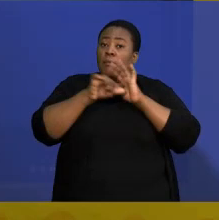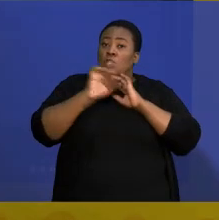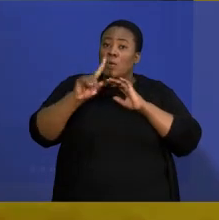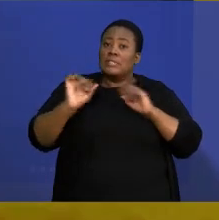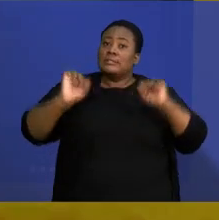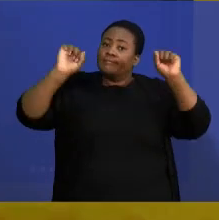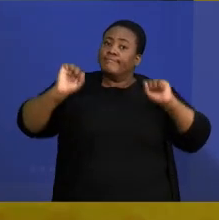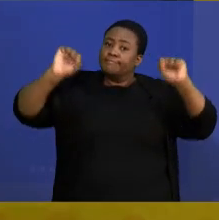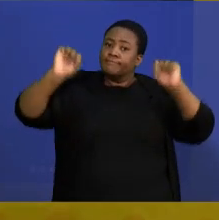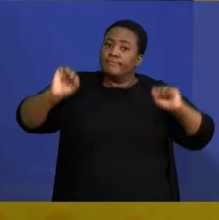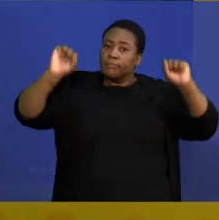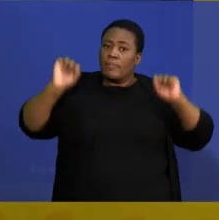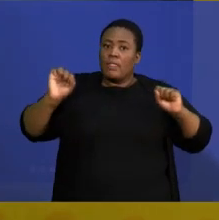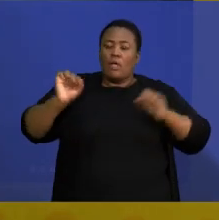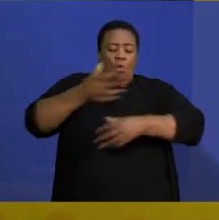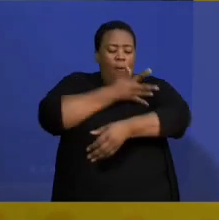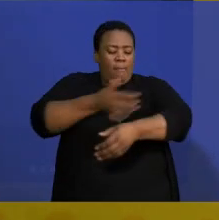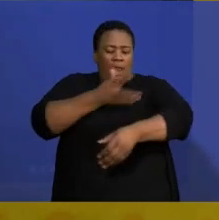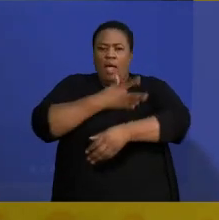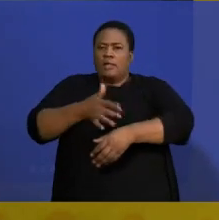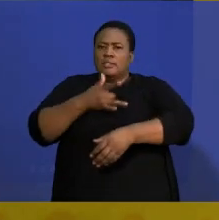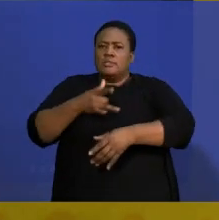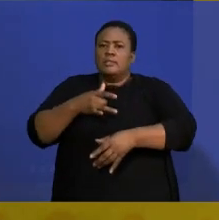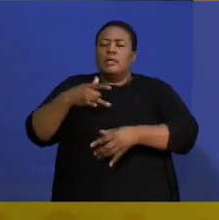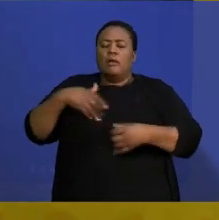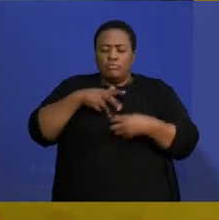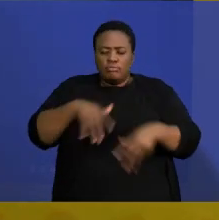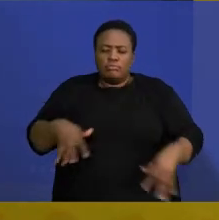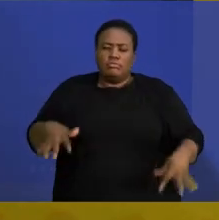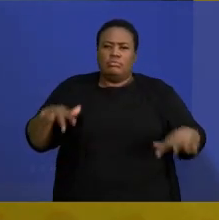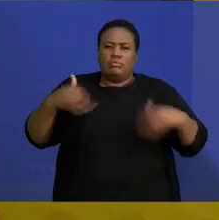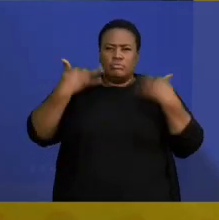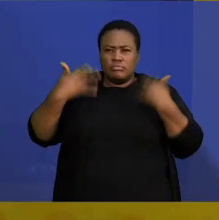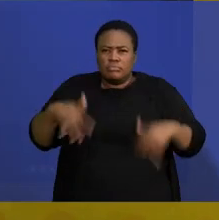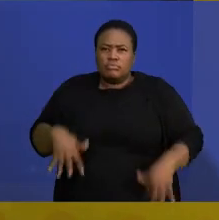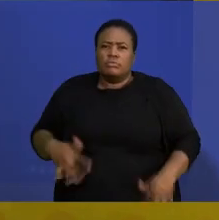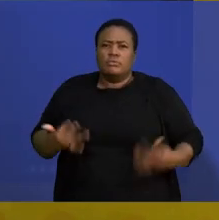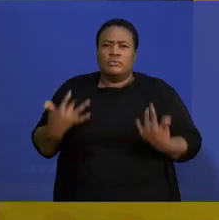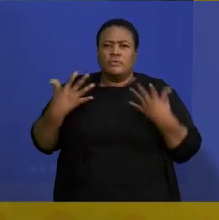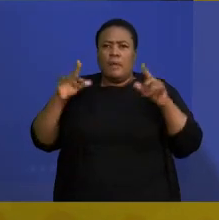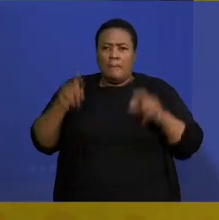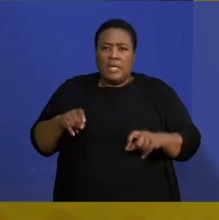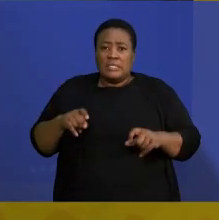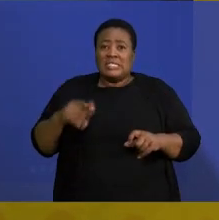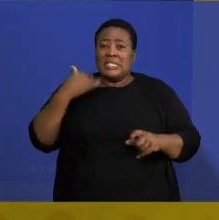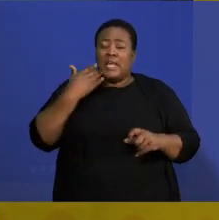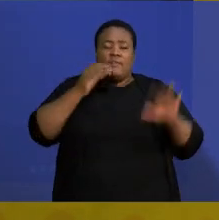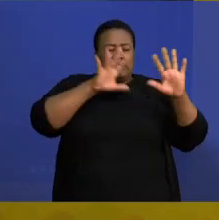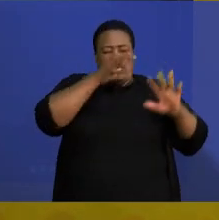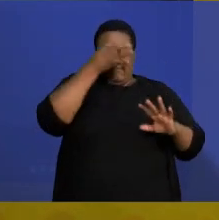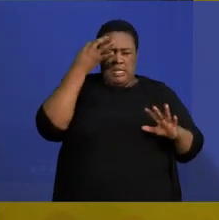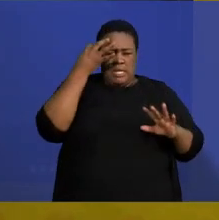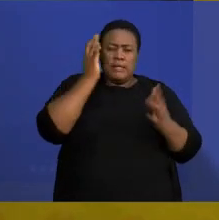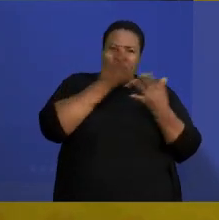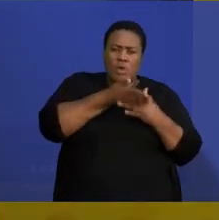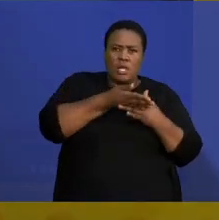to keep your blood running. You need to keep your body active while you are trying to study. So, if you are taking a 10-minute break, just